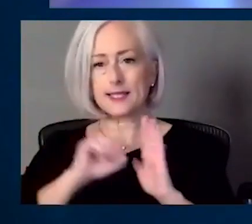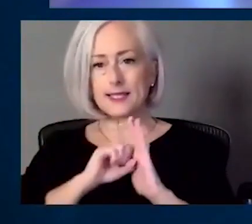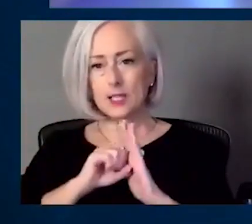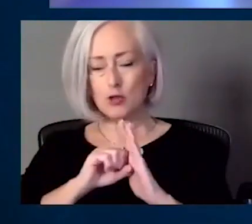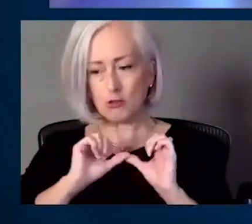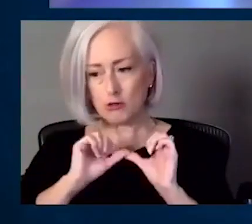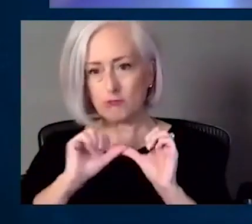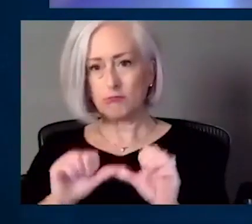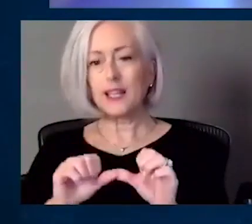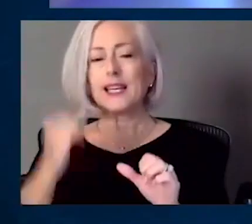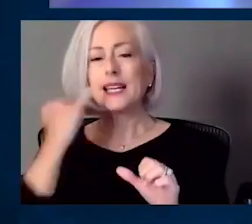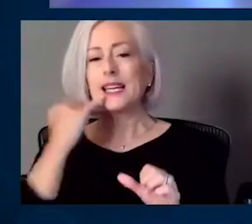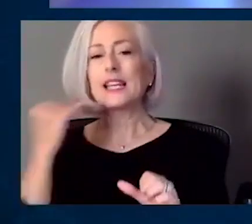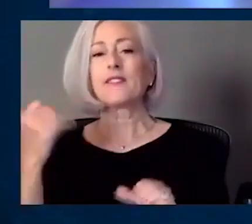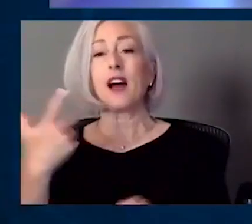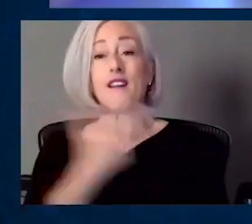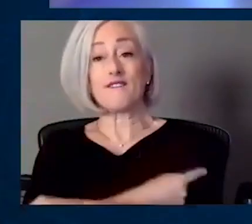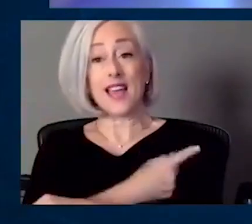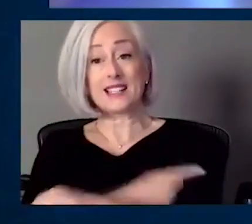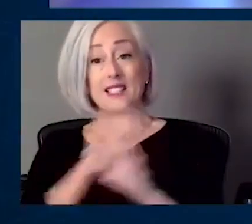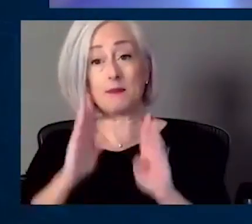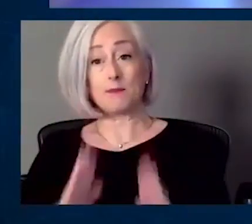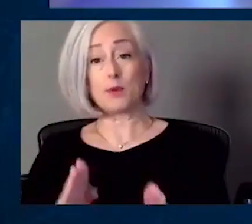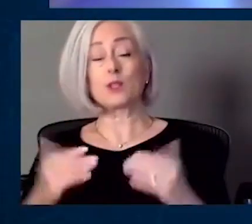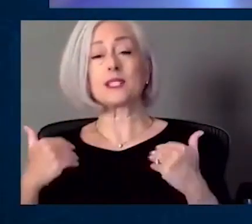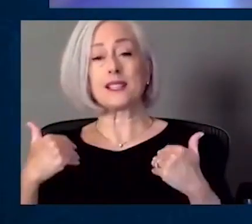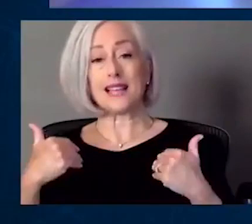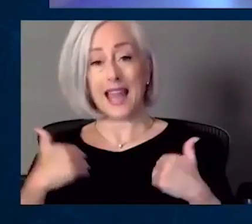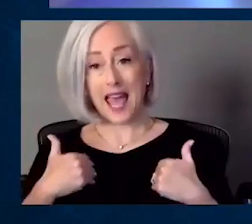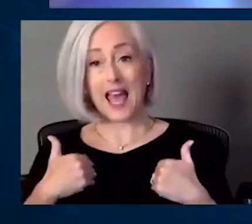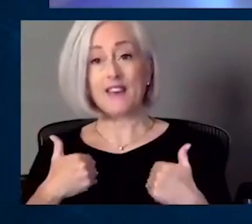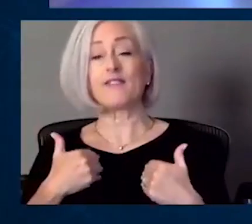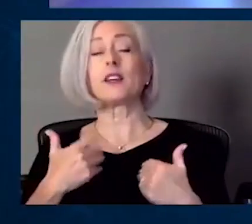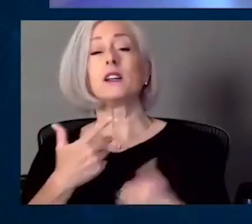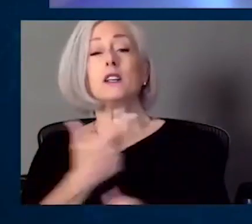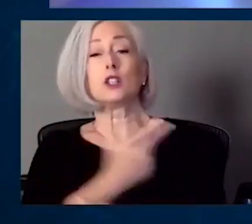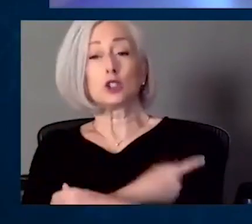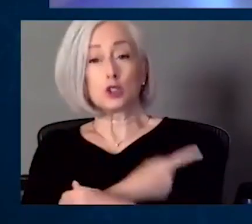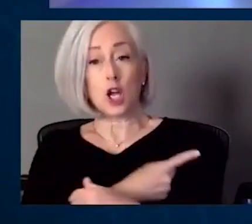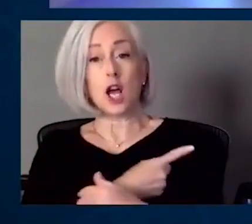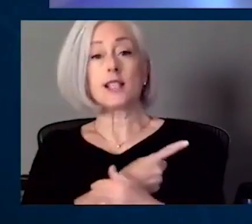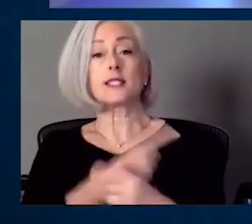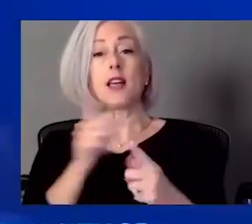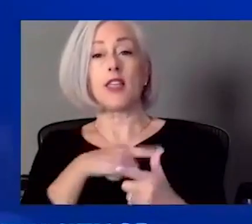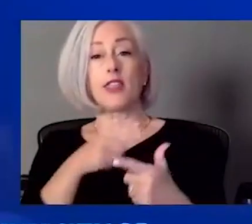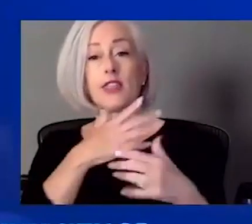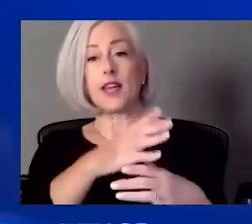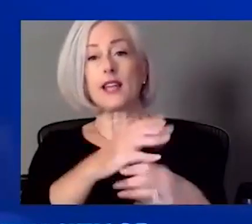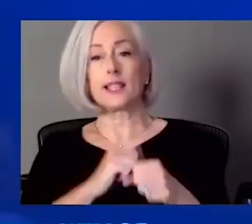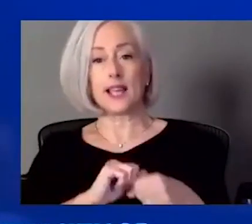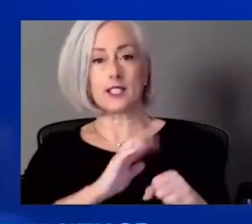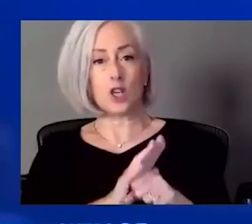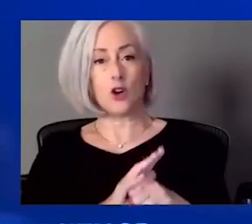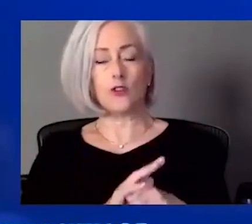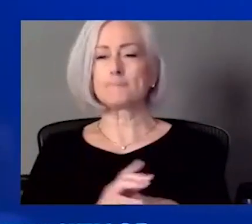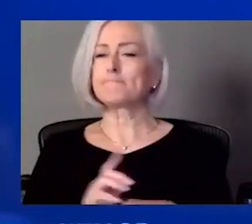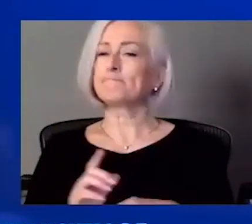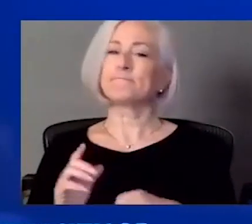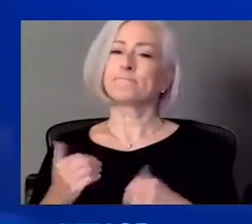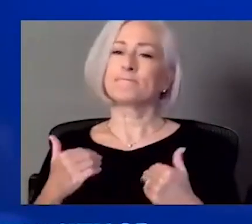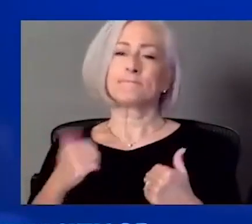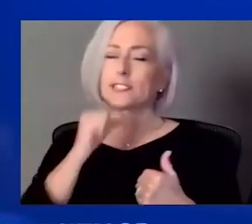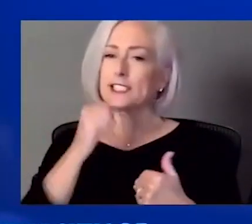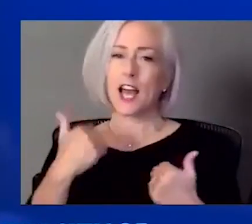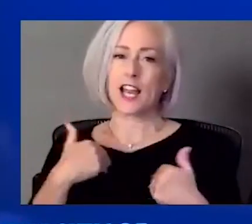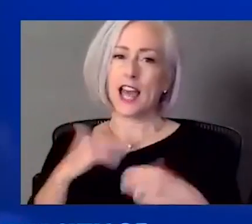mild case of COVID is, or is asymptomatic. Do you have any data on that? I don't think we have any data. I think we are anticipating